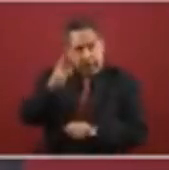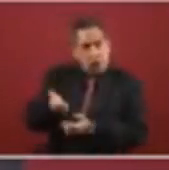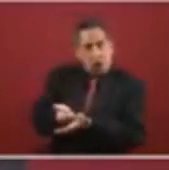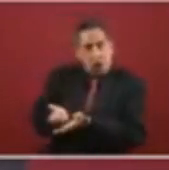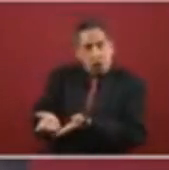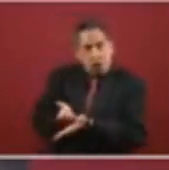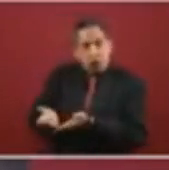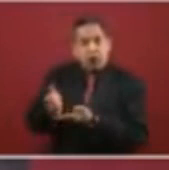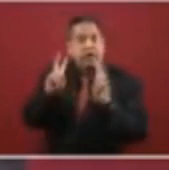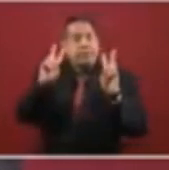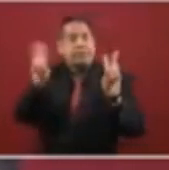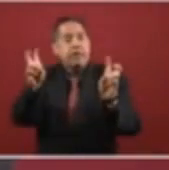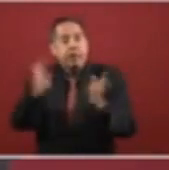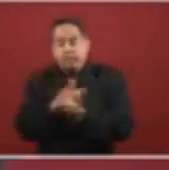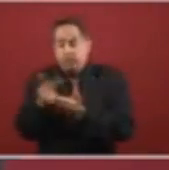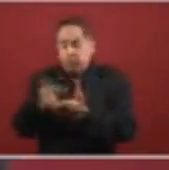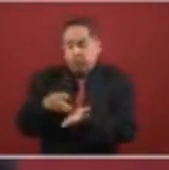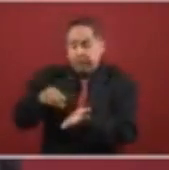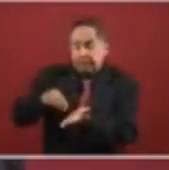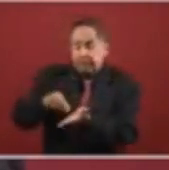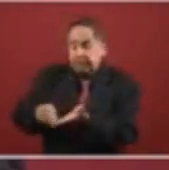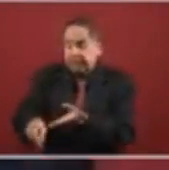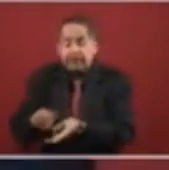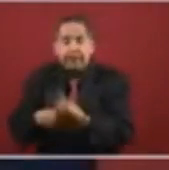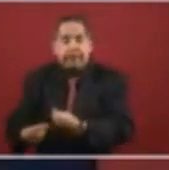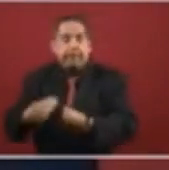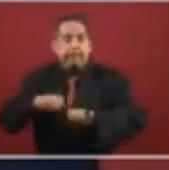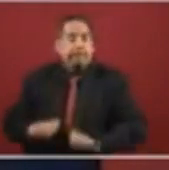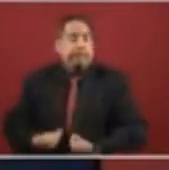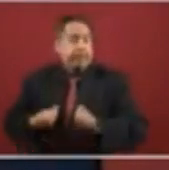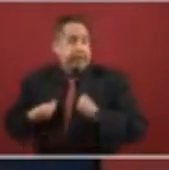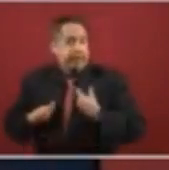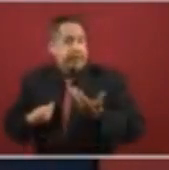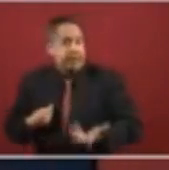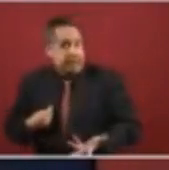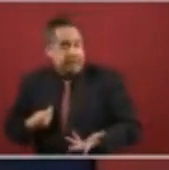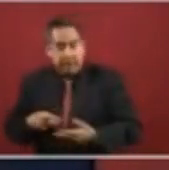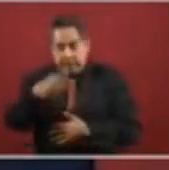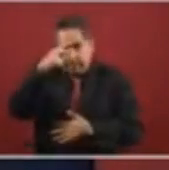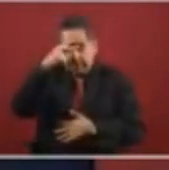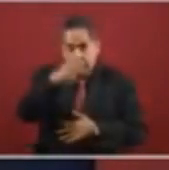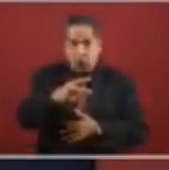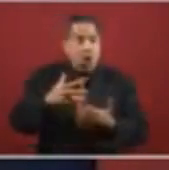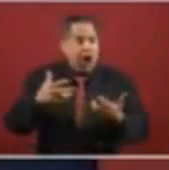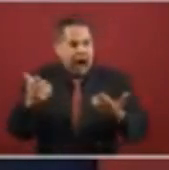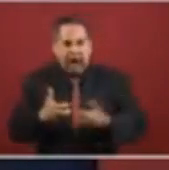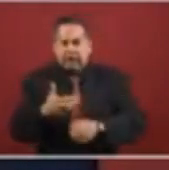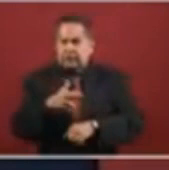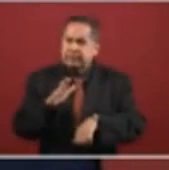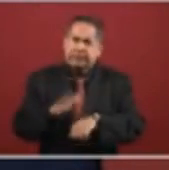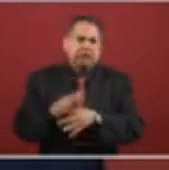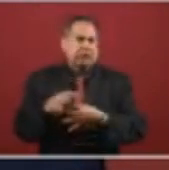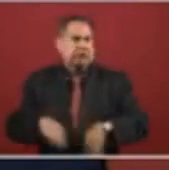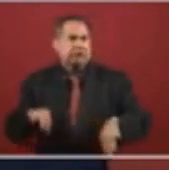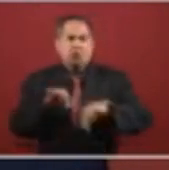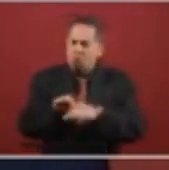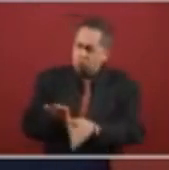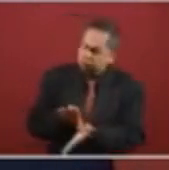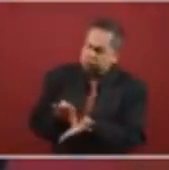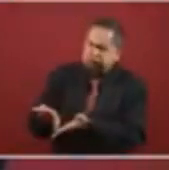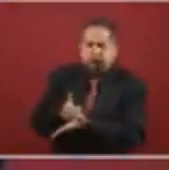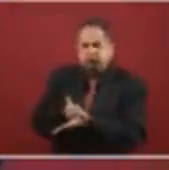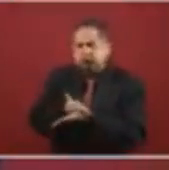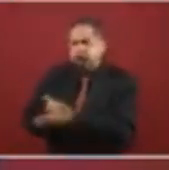So they met with San Salvador in order to cooperate.